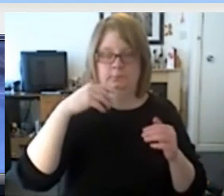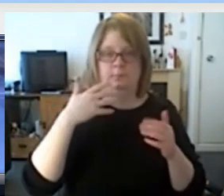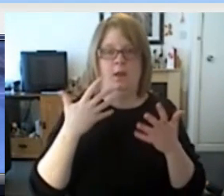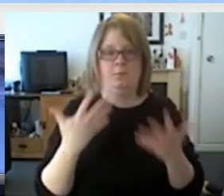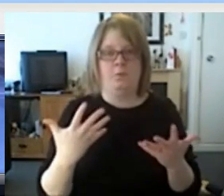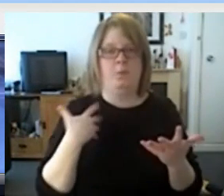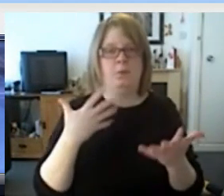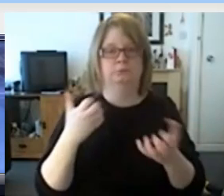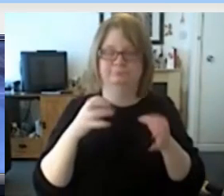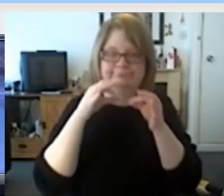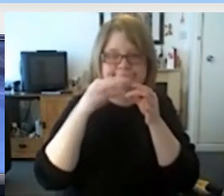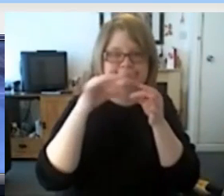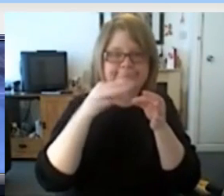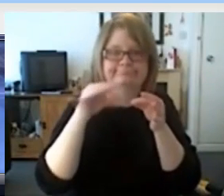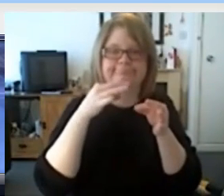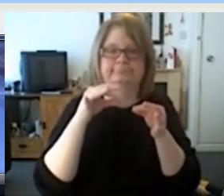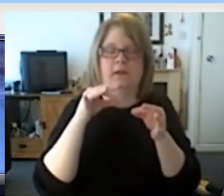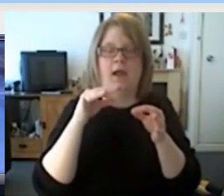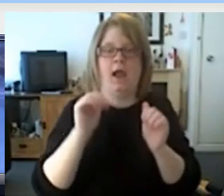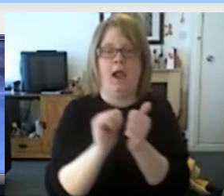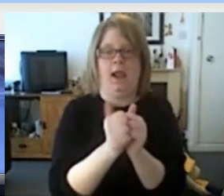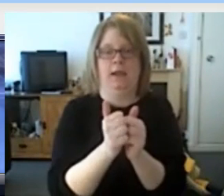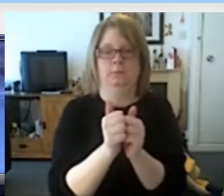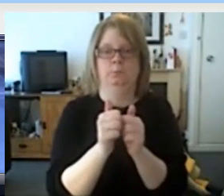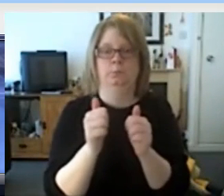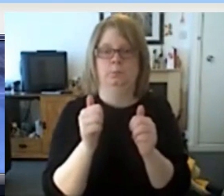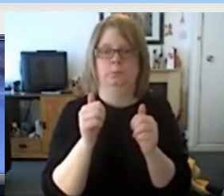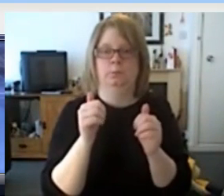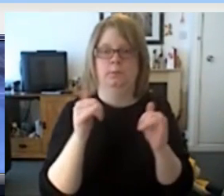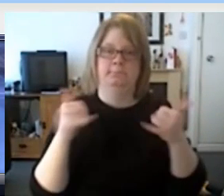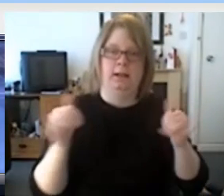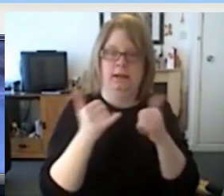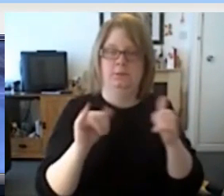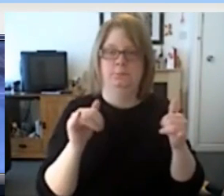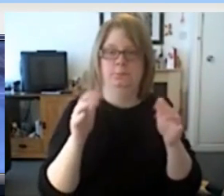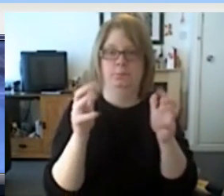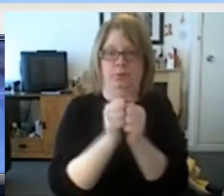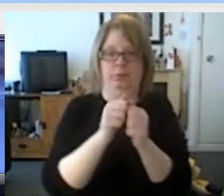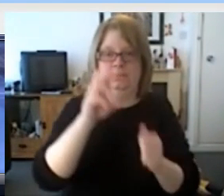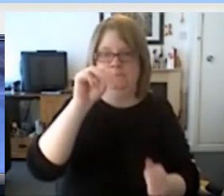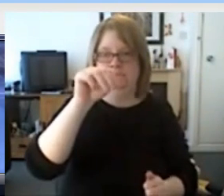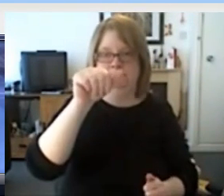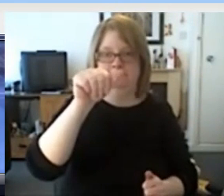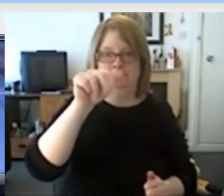It's wonderful day to do something! I'm gonna up